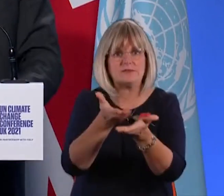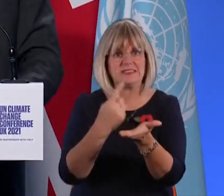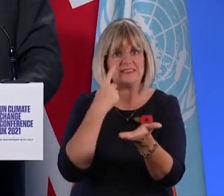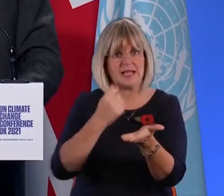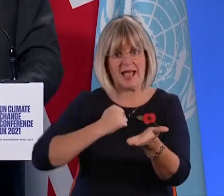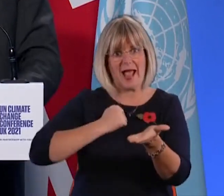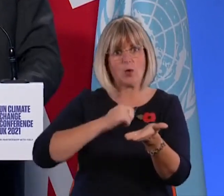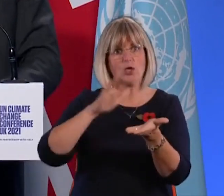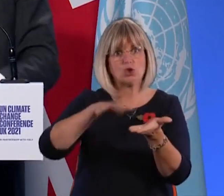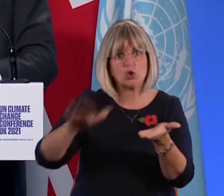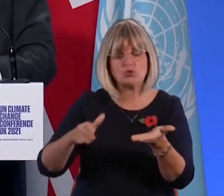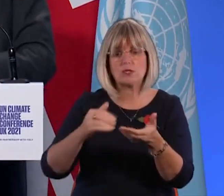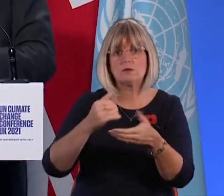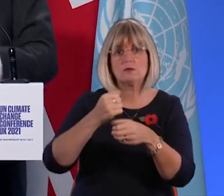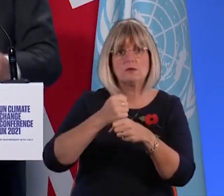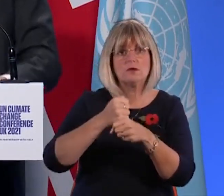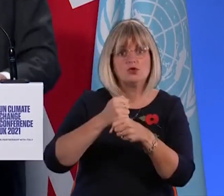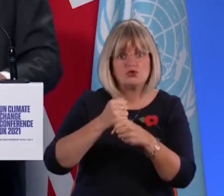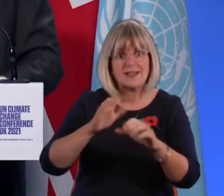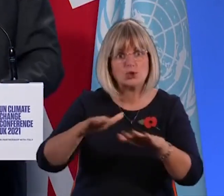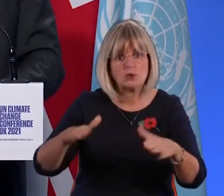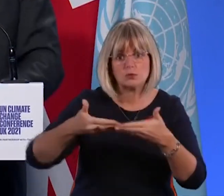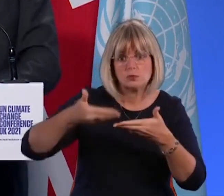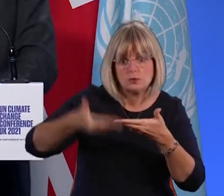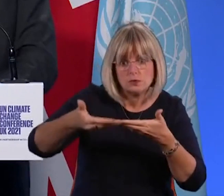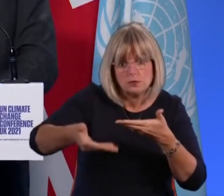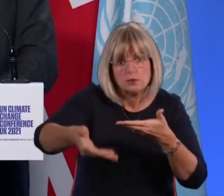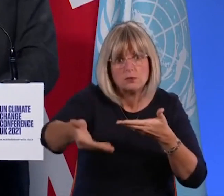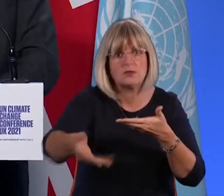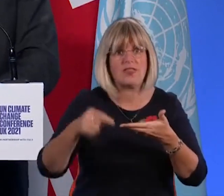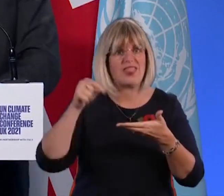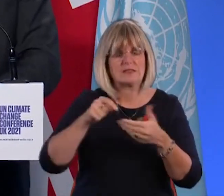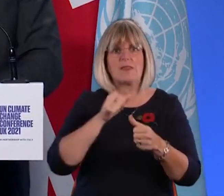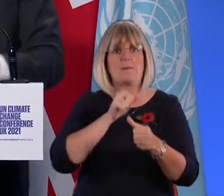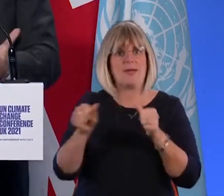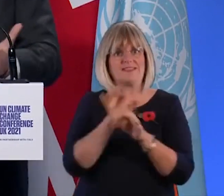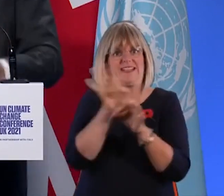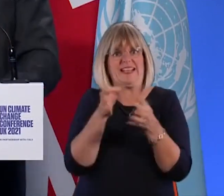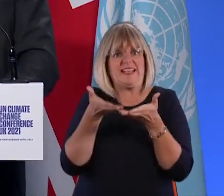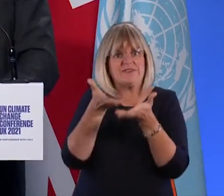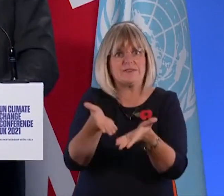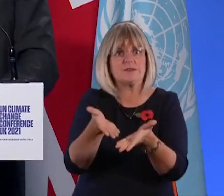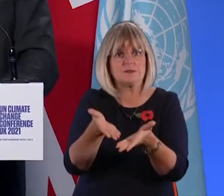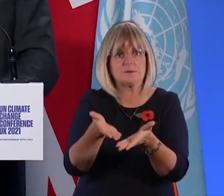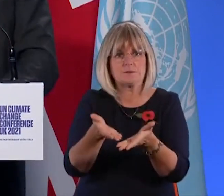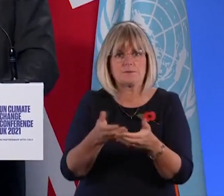At COP26, in these final days, we just need to reach out together